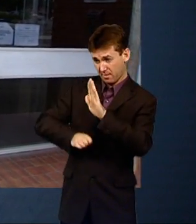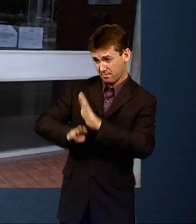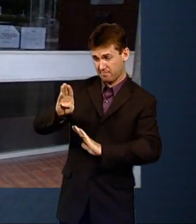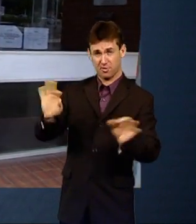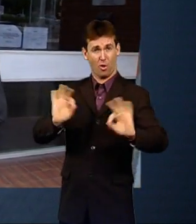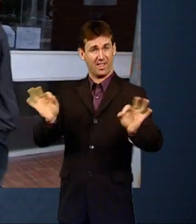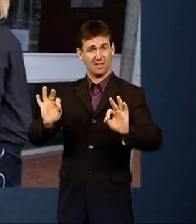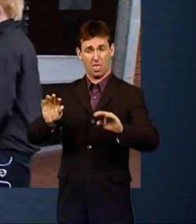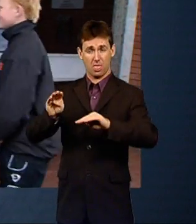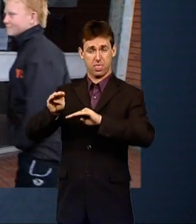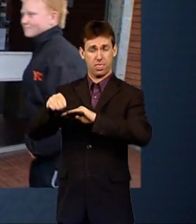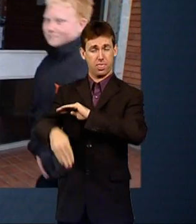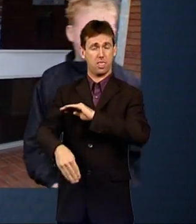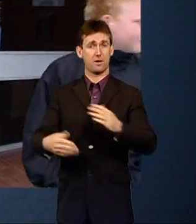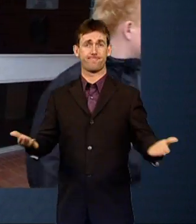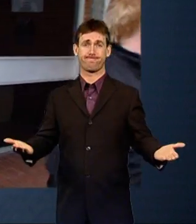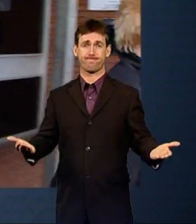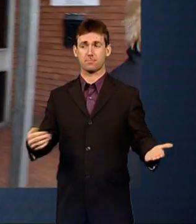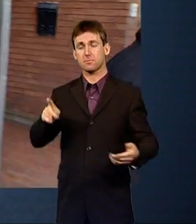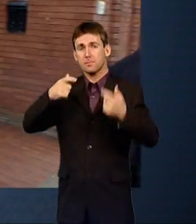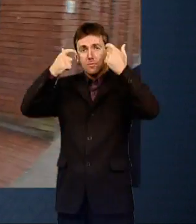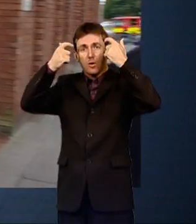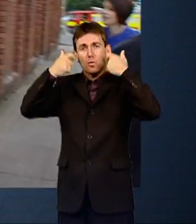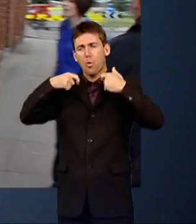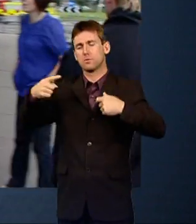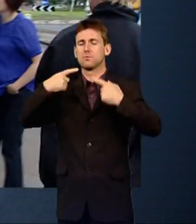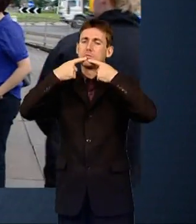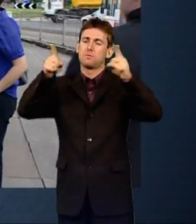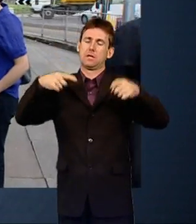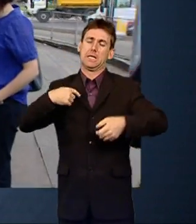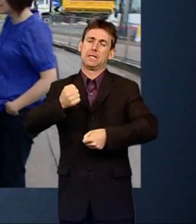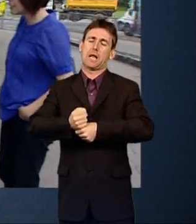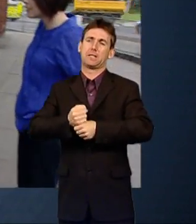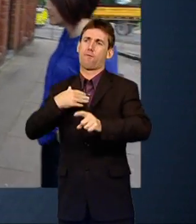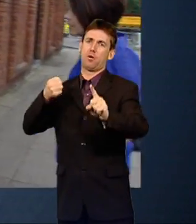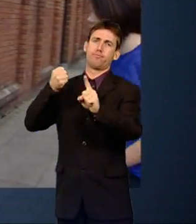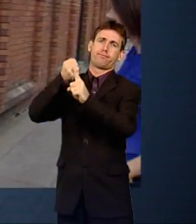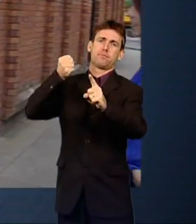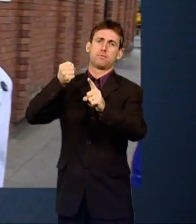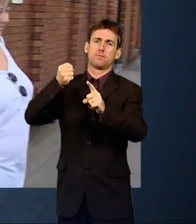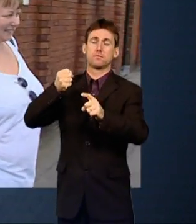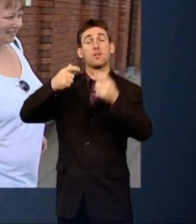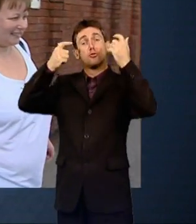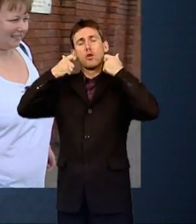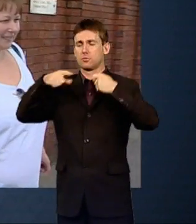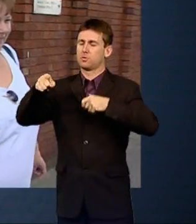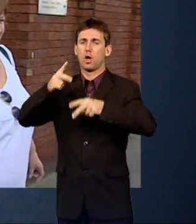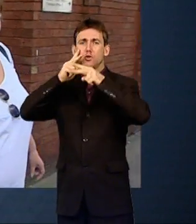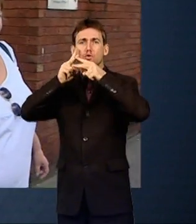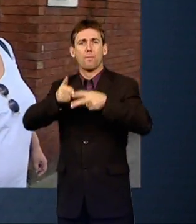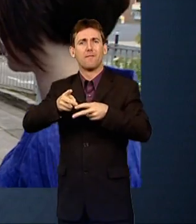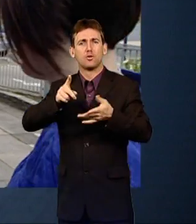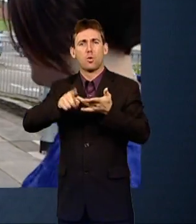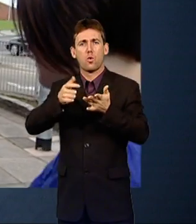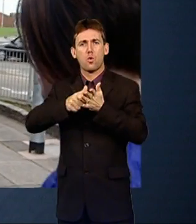call? In court, Craig pled guilty to assault and was put on a supervision order. Do you